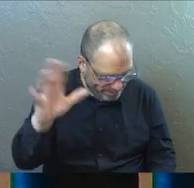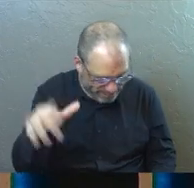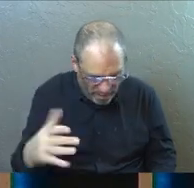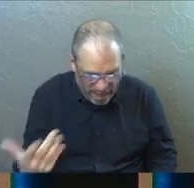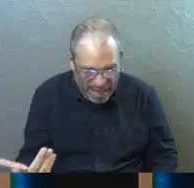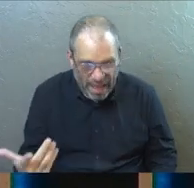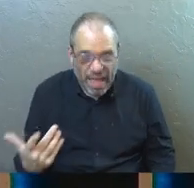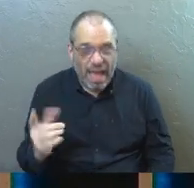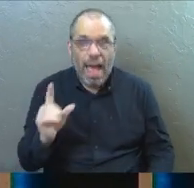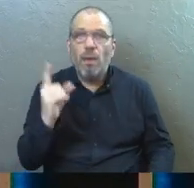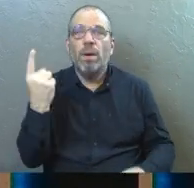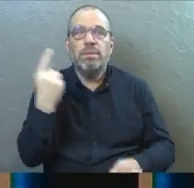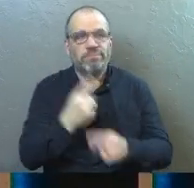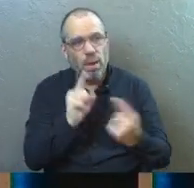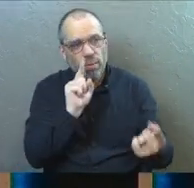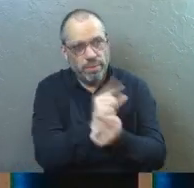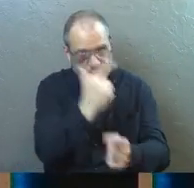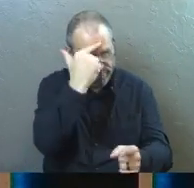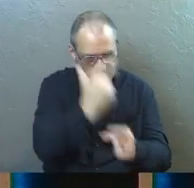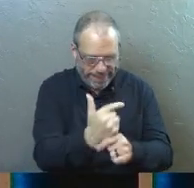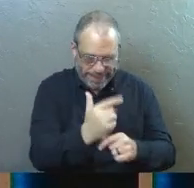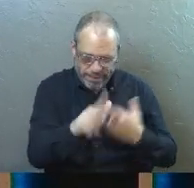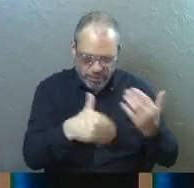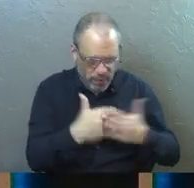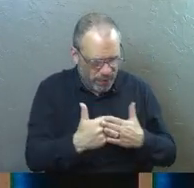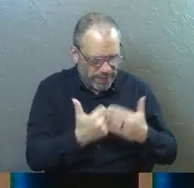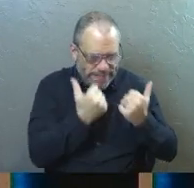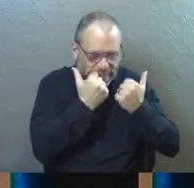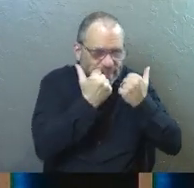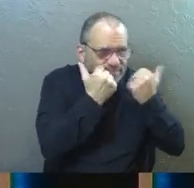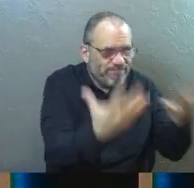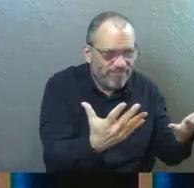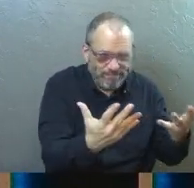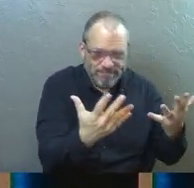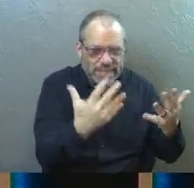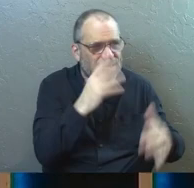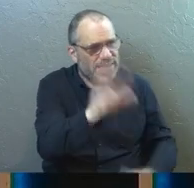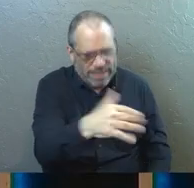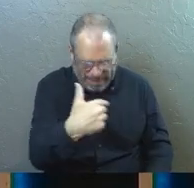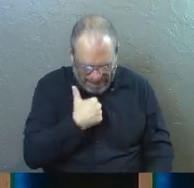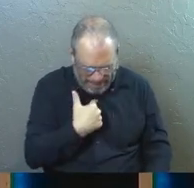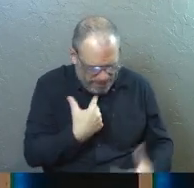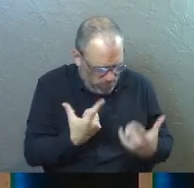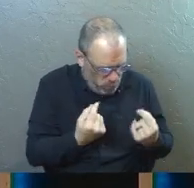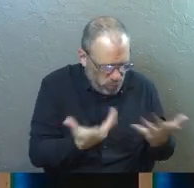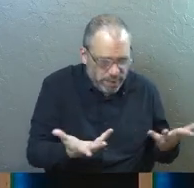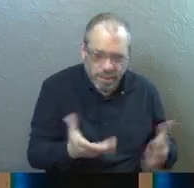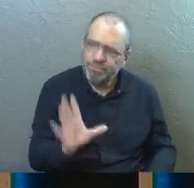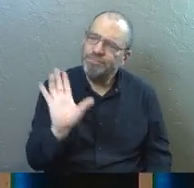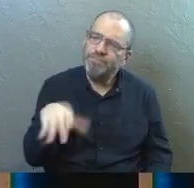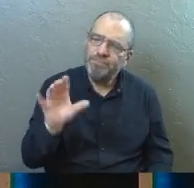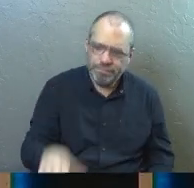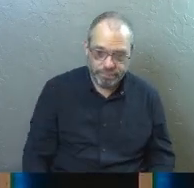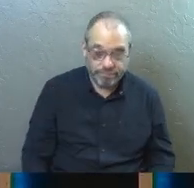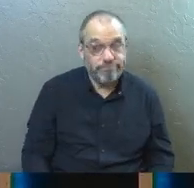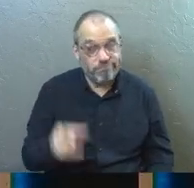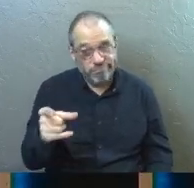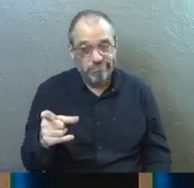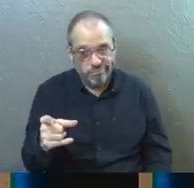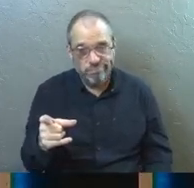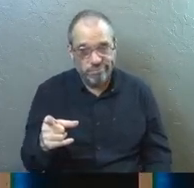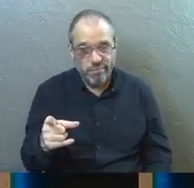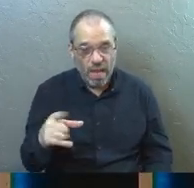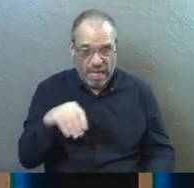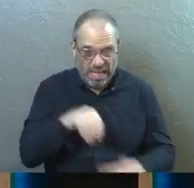And I went to one brother one time and just confessed this whole massive thing to him and said, what in the world do I do? And he said, you know, you're